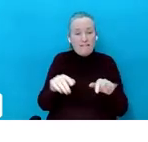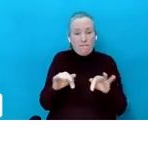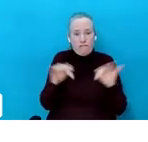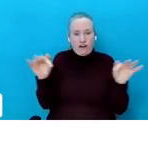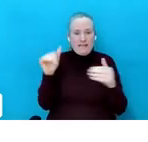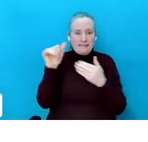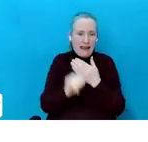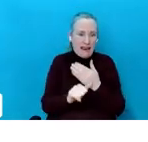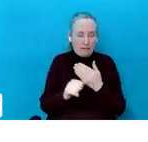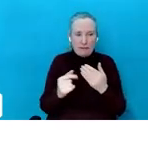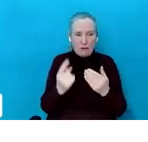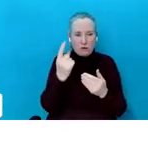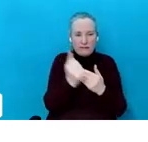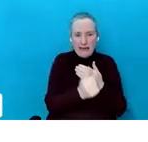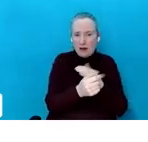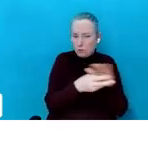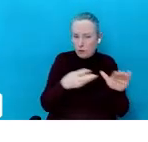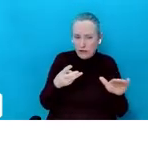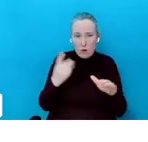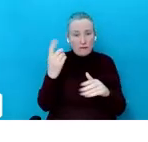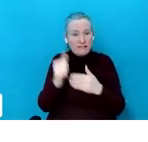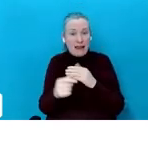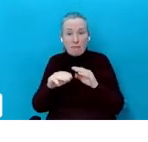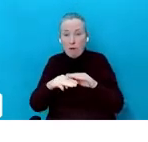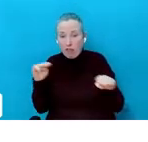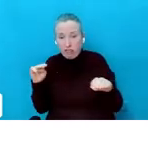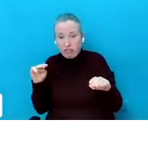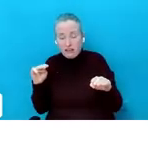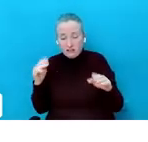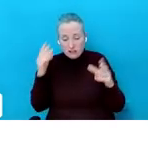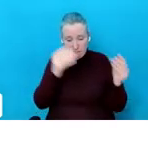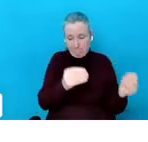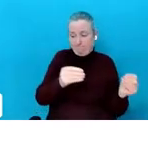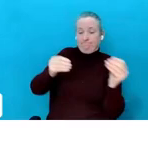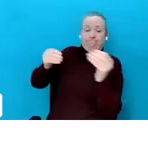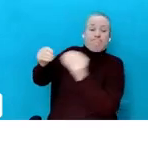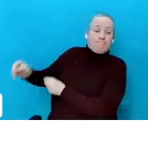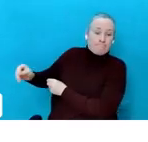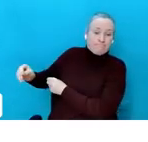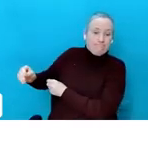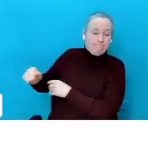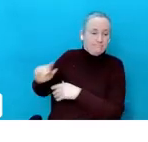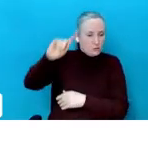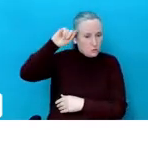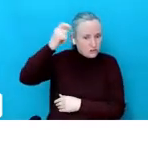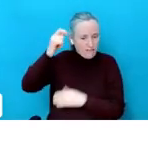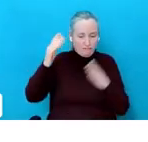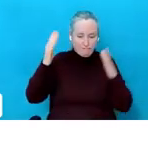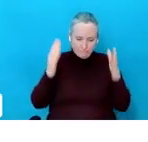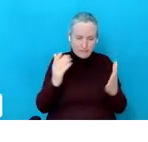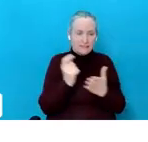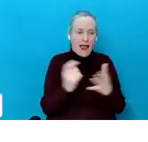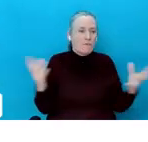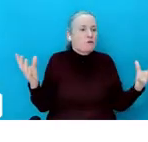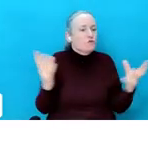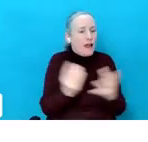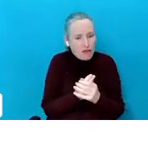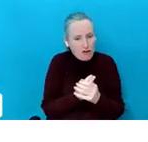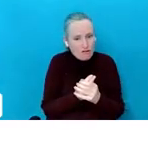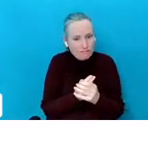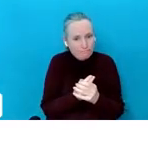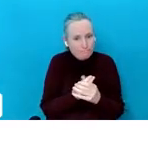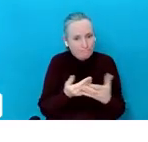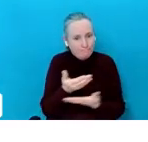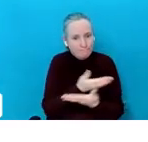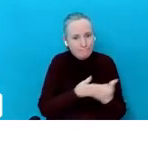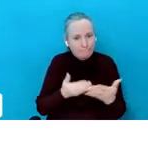everyone just leaves the devices and just spends time together. And, you know, it's interesting